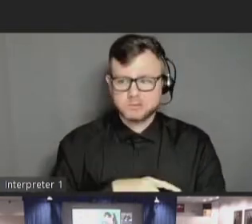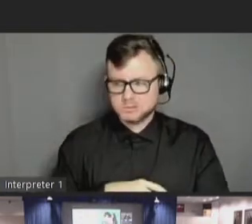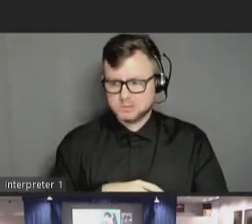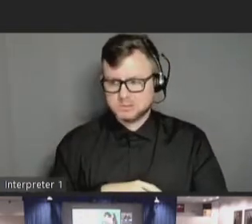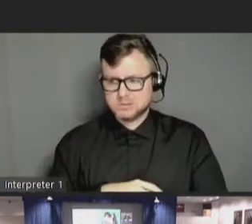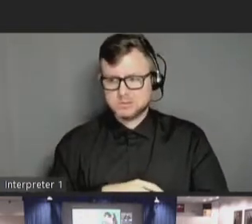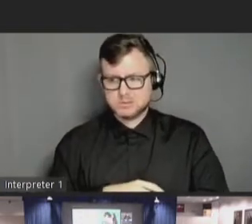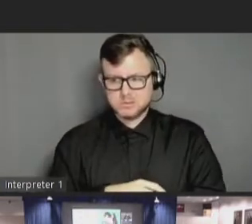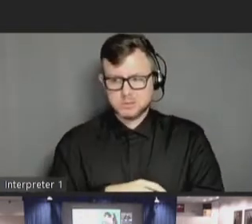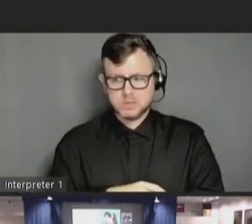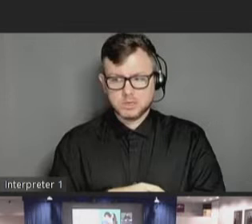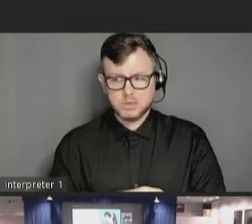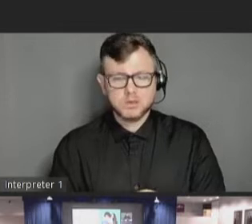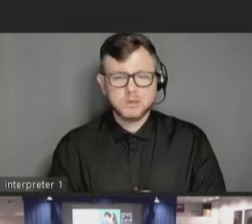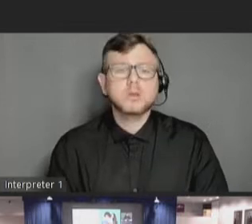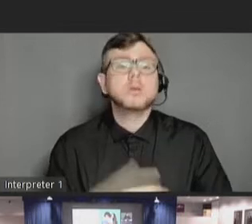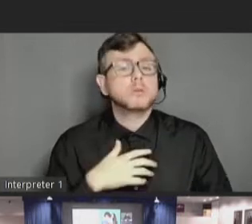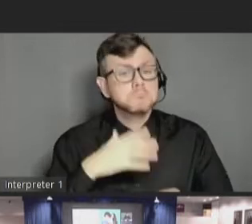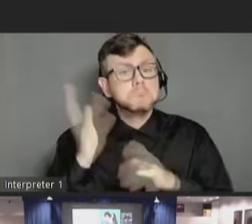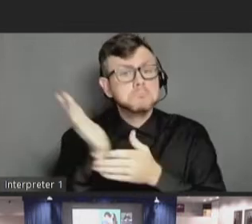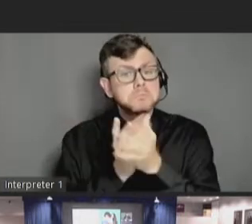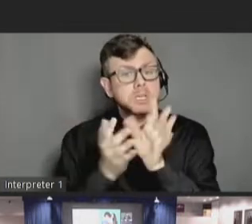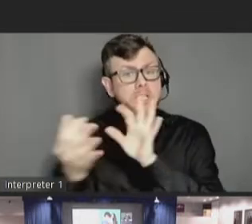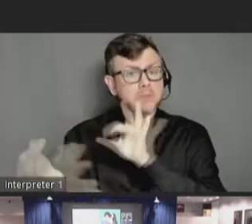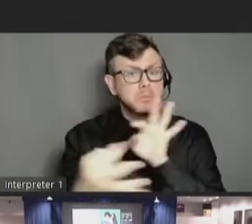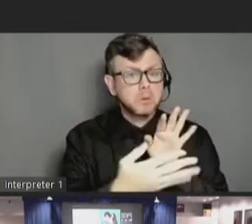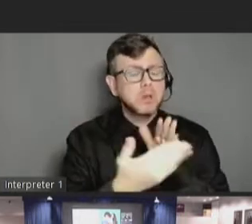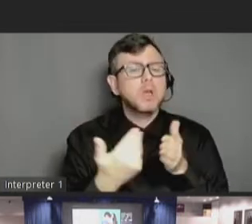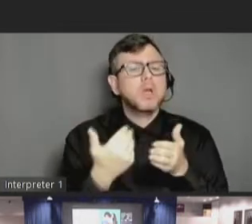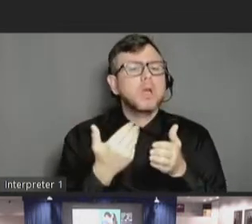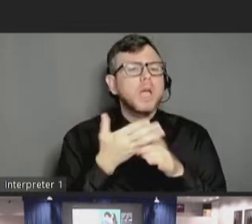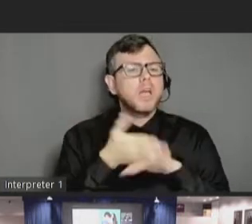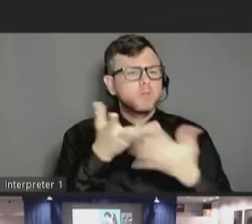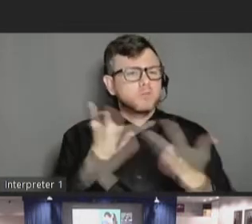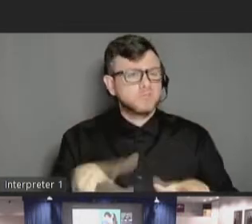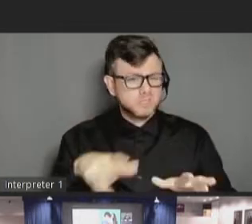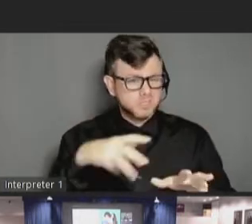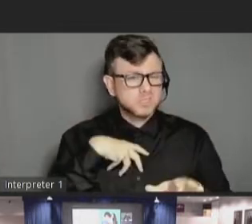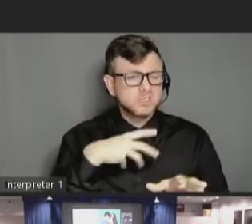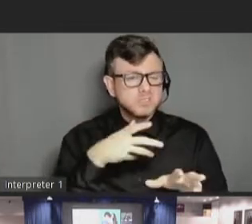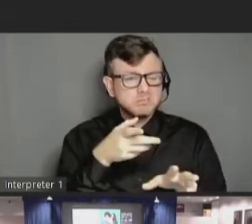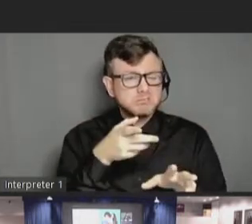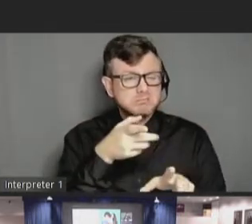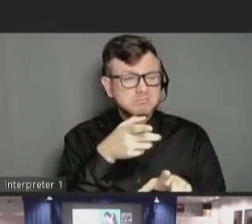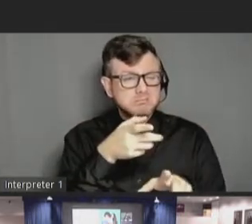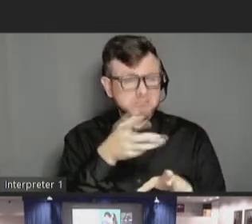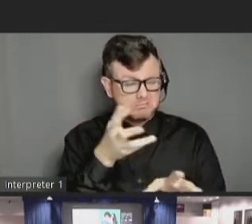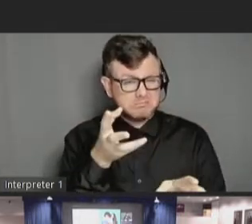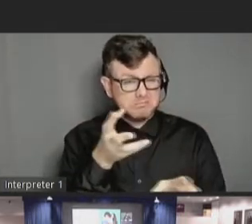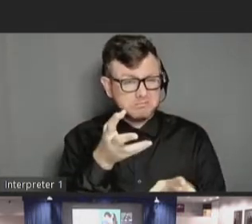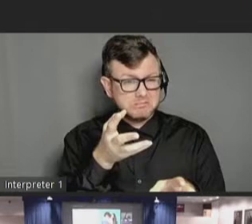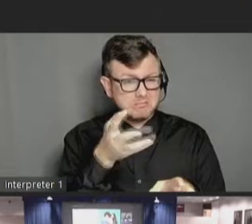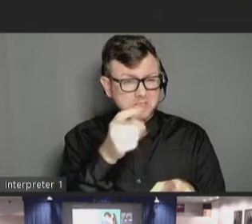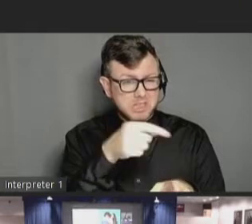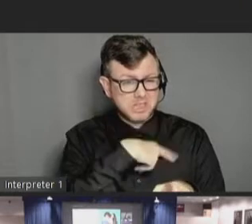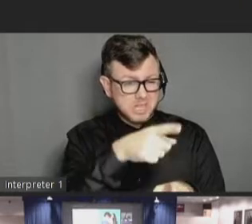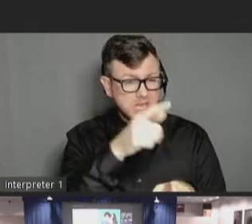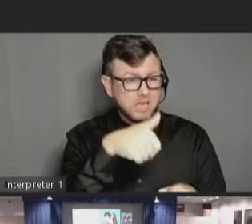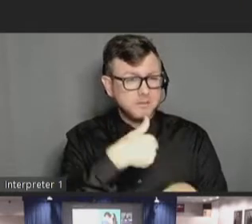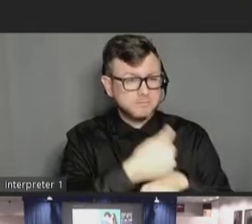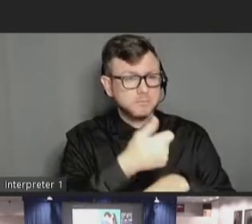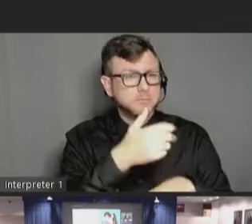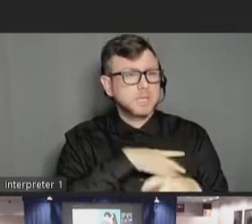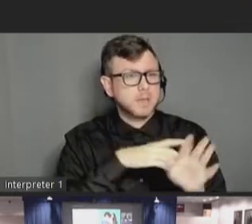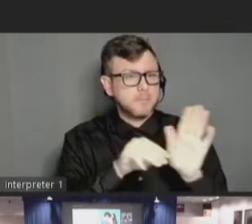And this is some of the feedback we received after implementing our accessible vaccination models. They were completely comfortable and